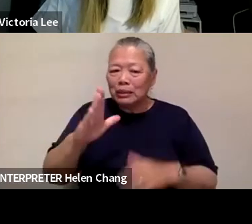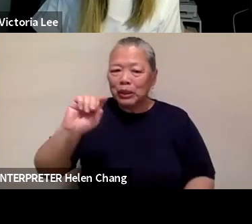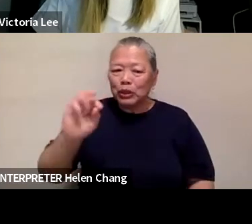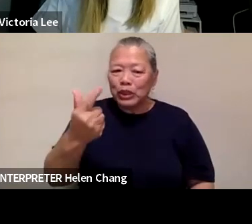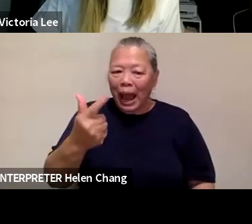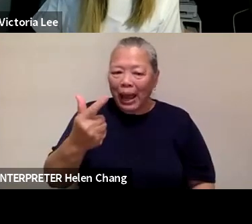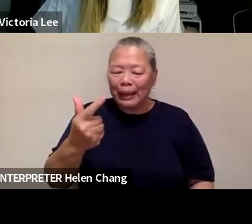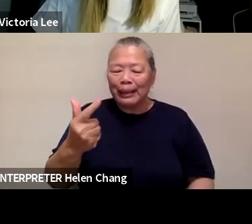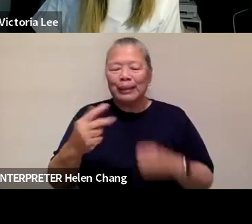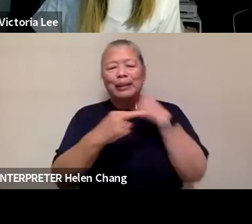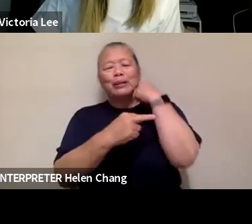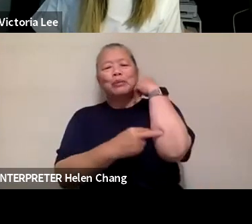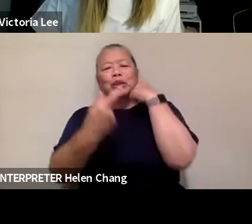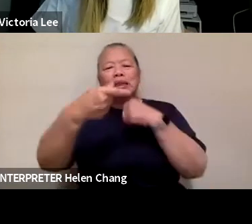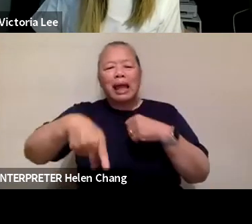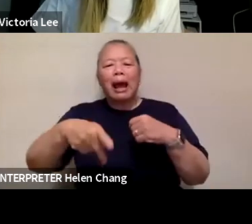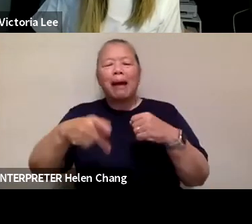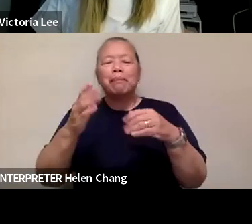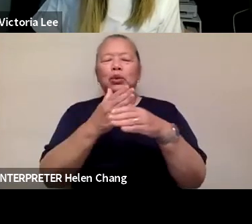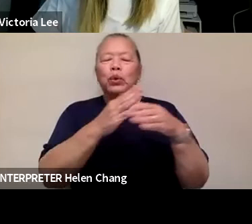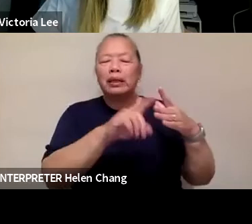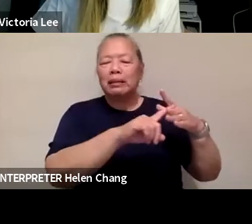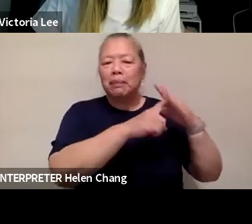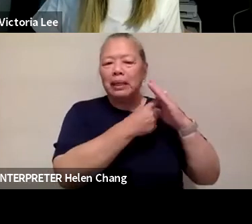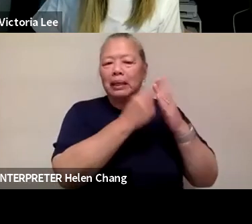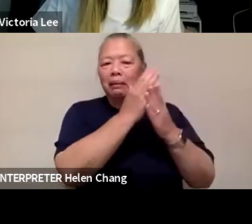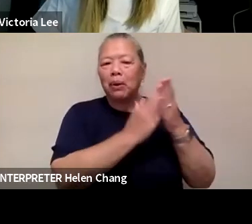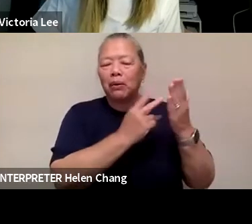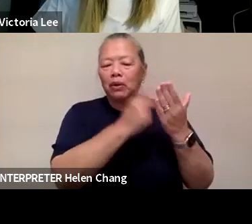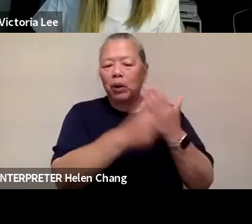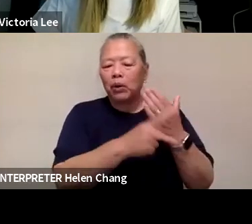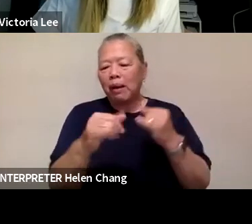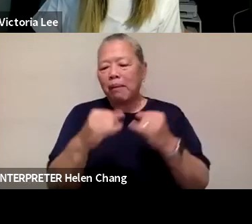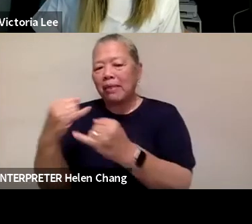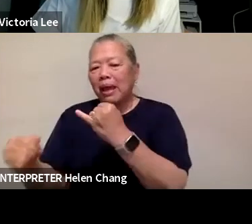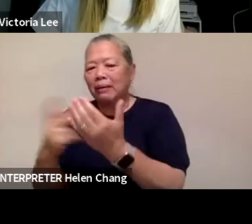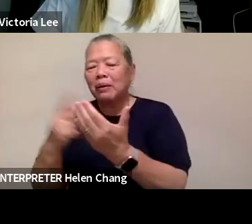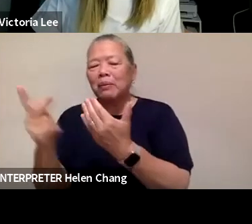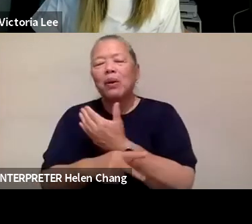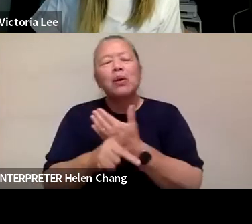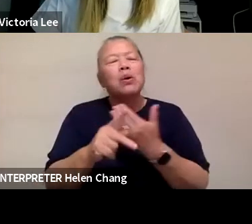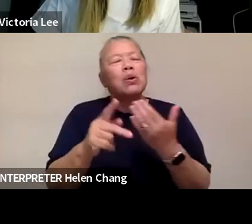the beginning and this closing part of our program. Daphne, who do you want to hear hope from?